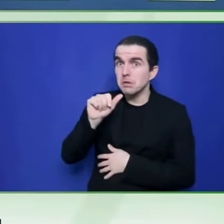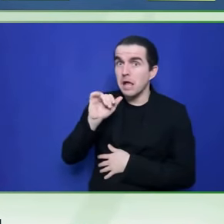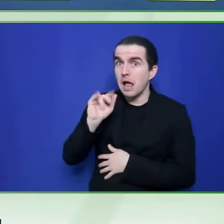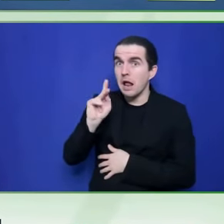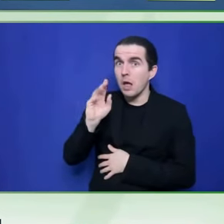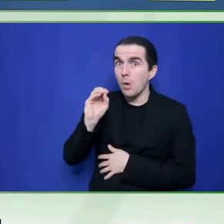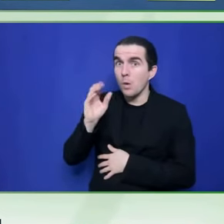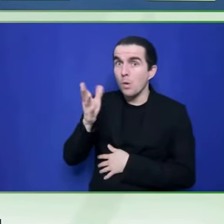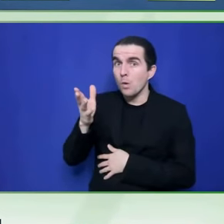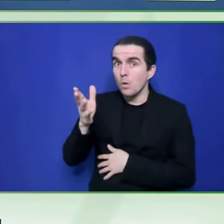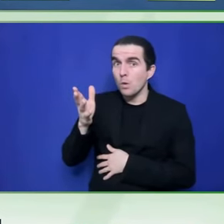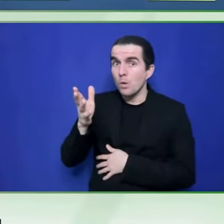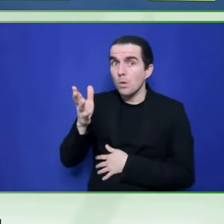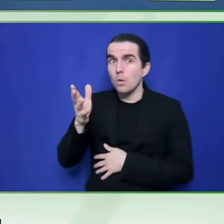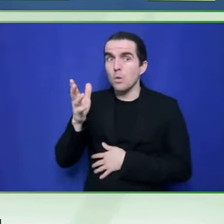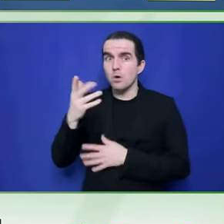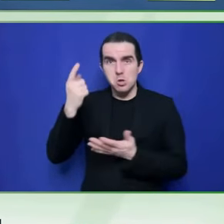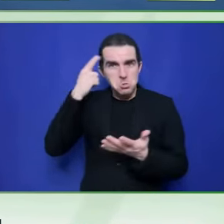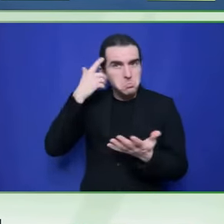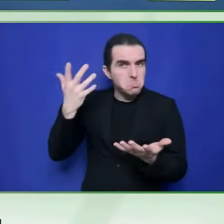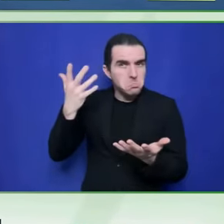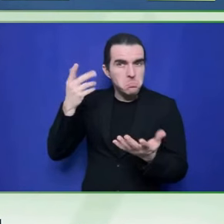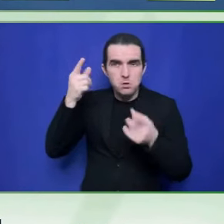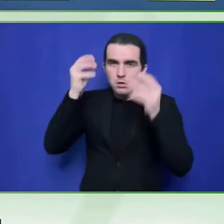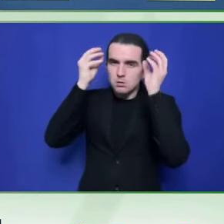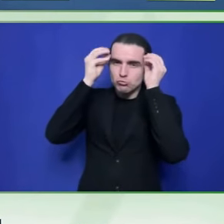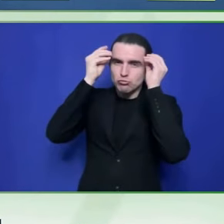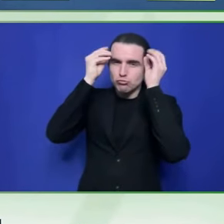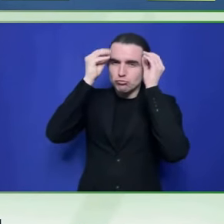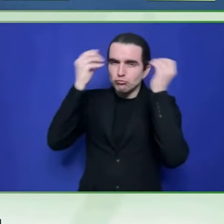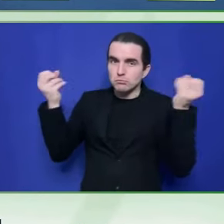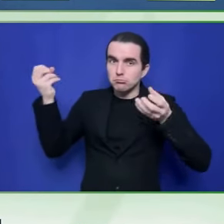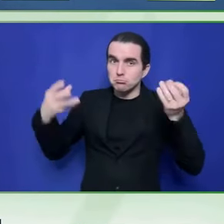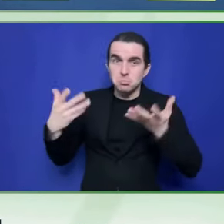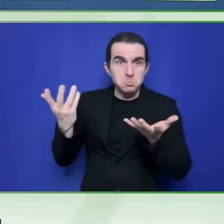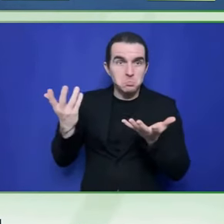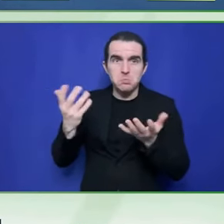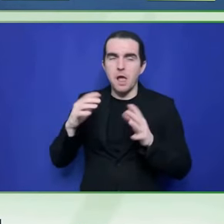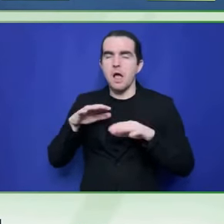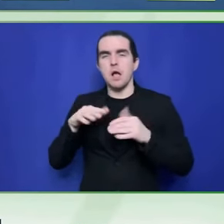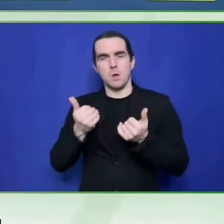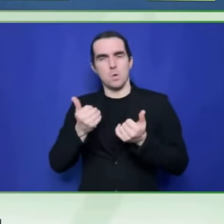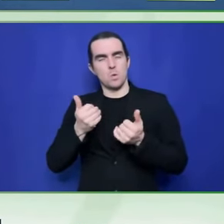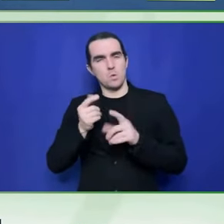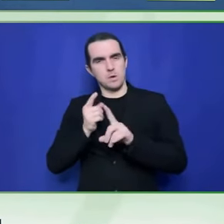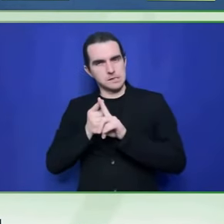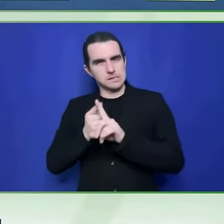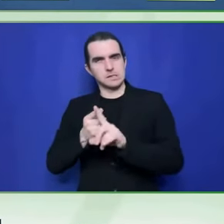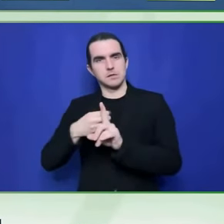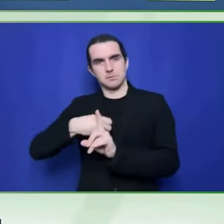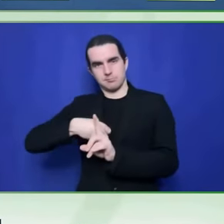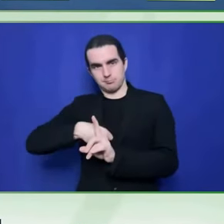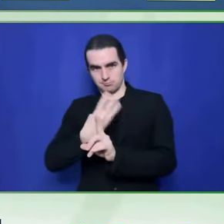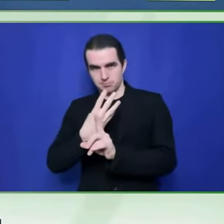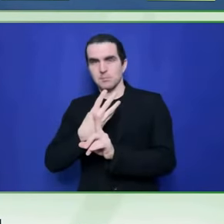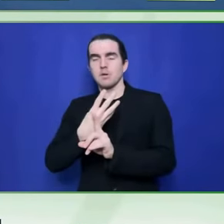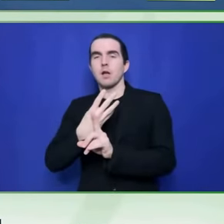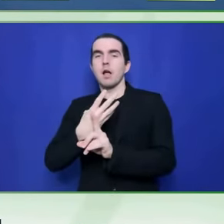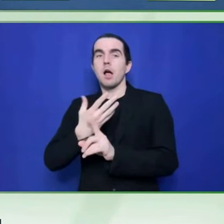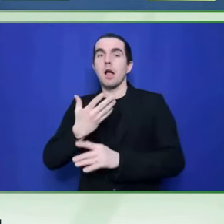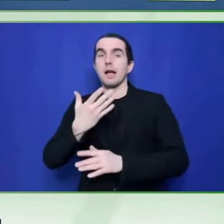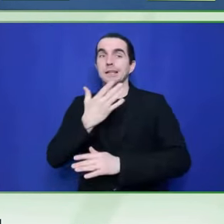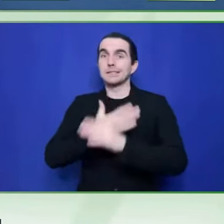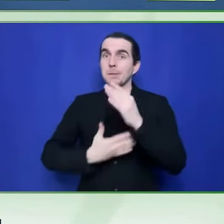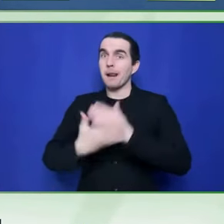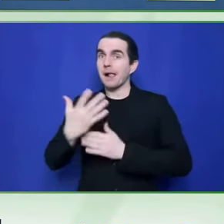I think we are at the beginning. I don't think we are, as Samira says, either off the track,